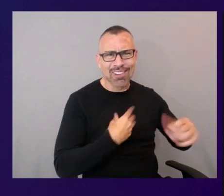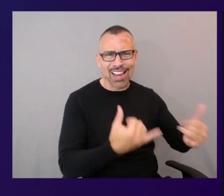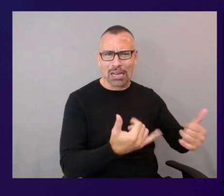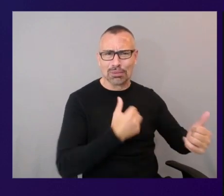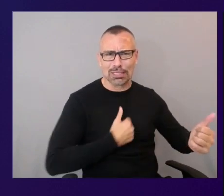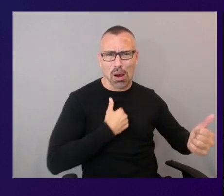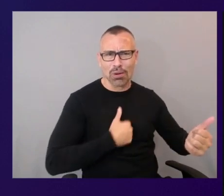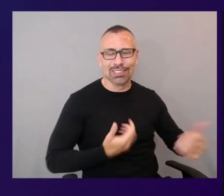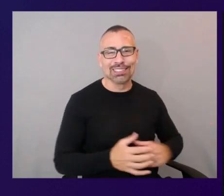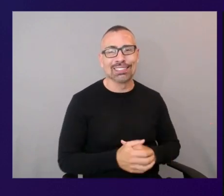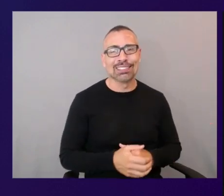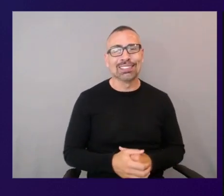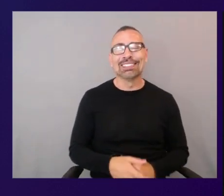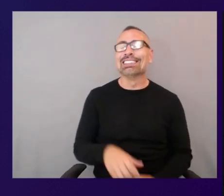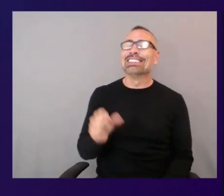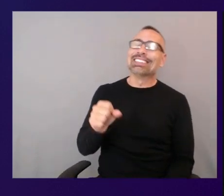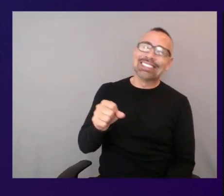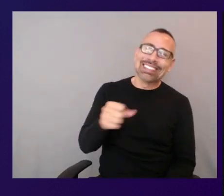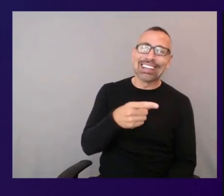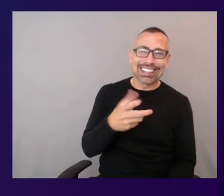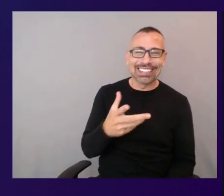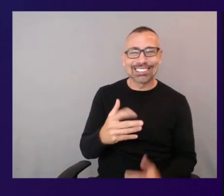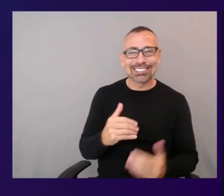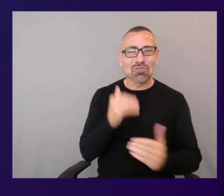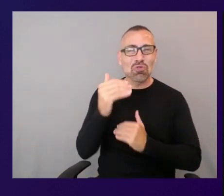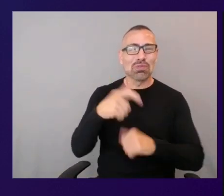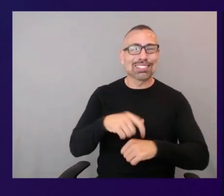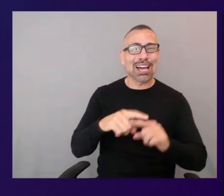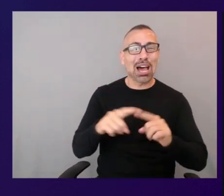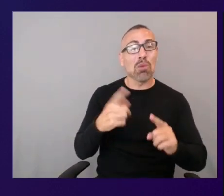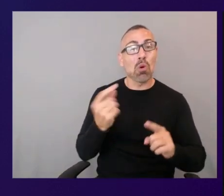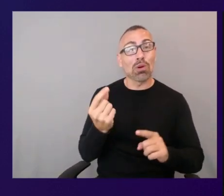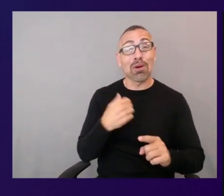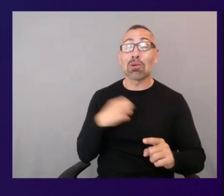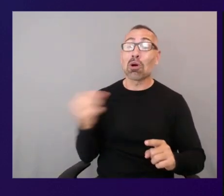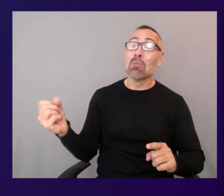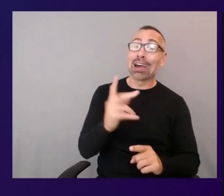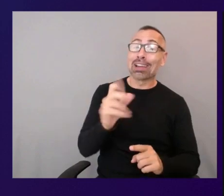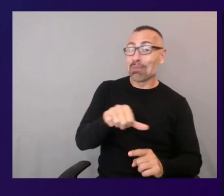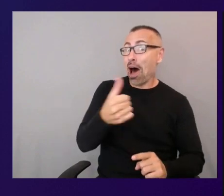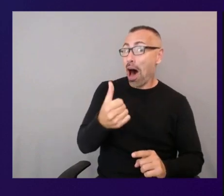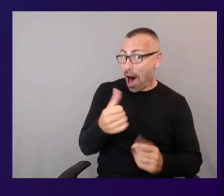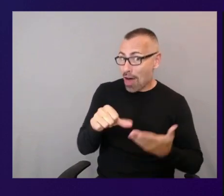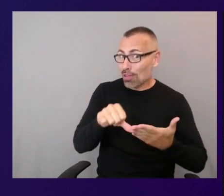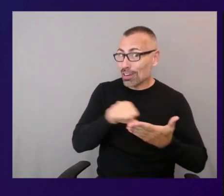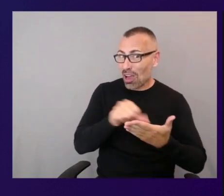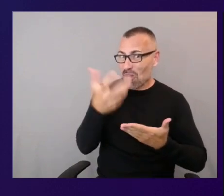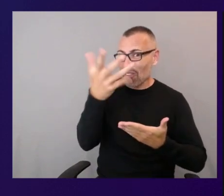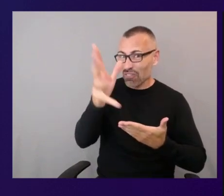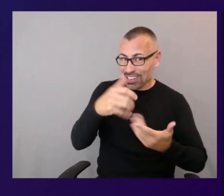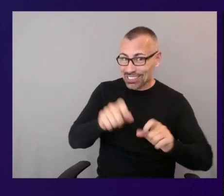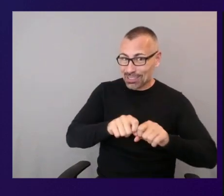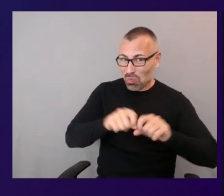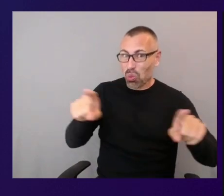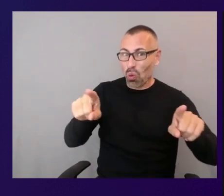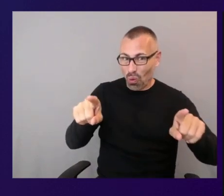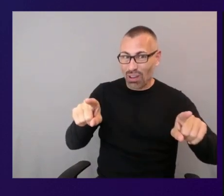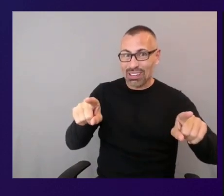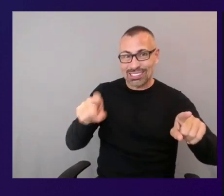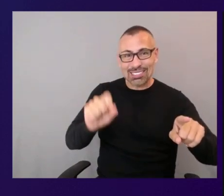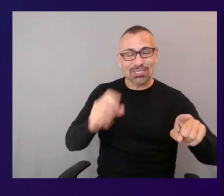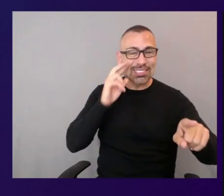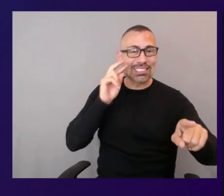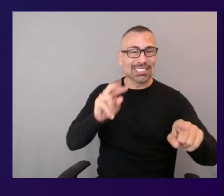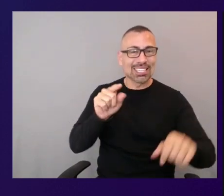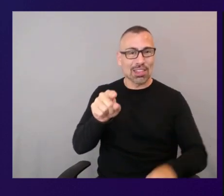that's quite a while so what i'd like to do is go ahead and jump back to my other account where i've actually got the solution already deployed and show you what it looks like